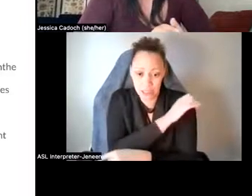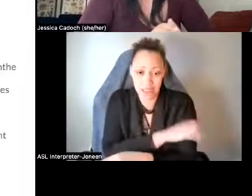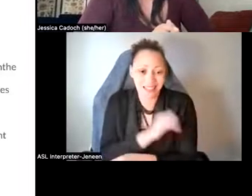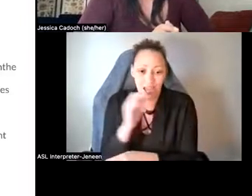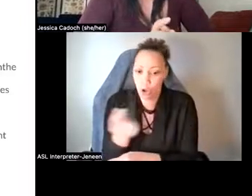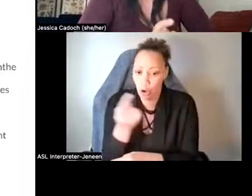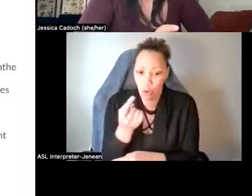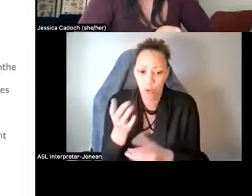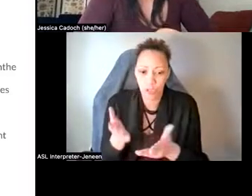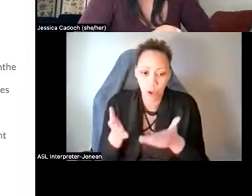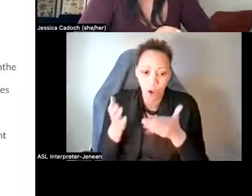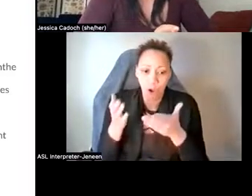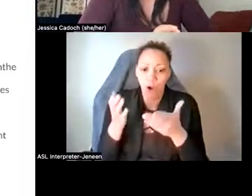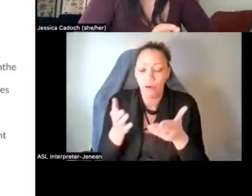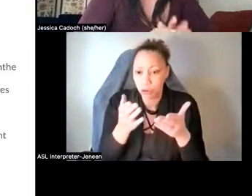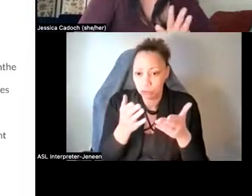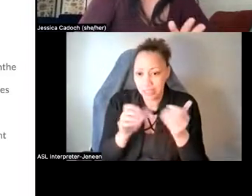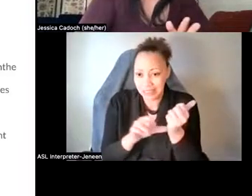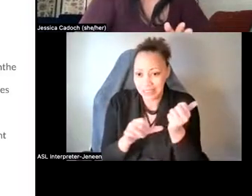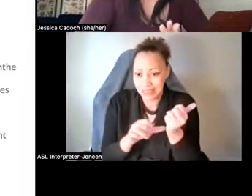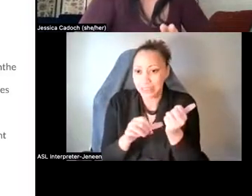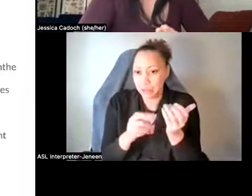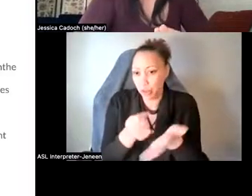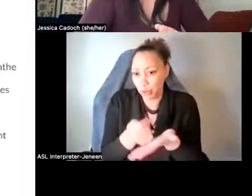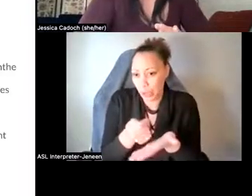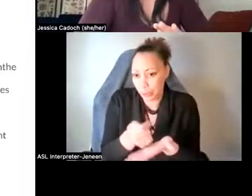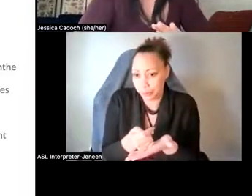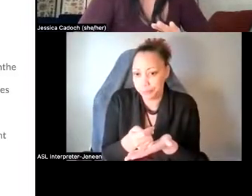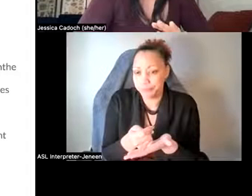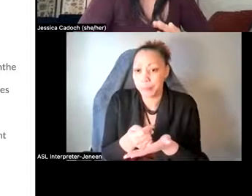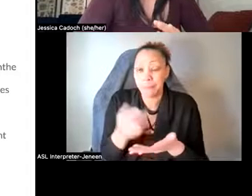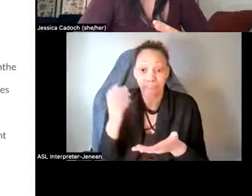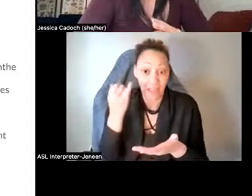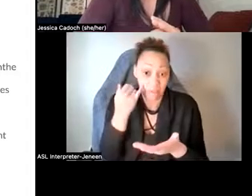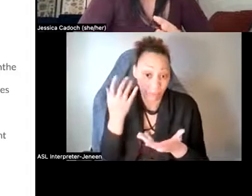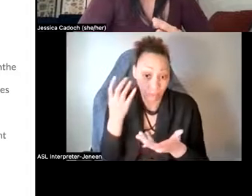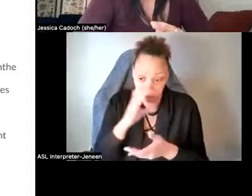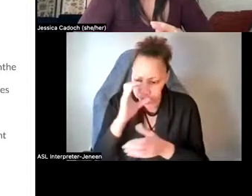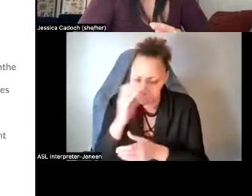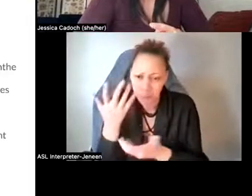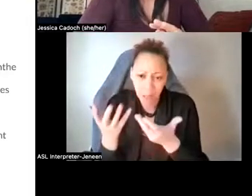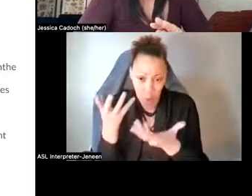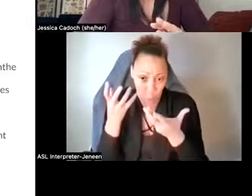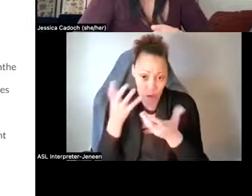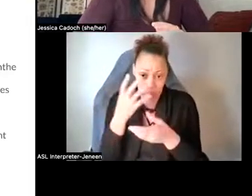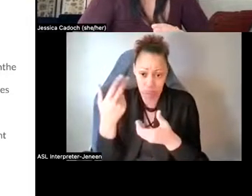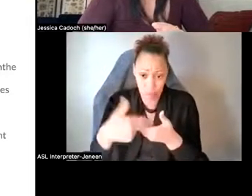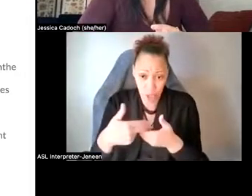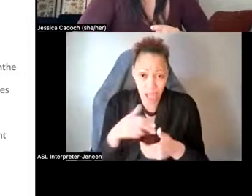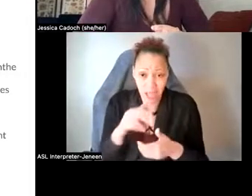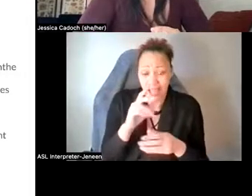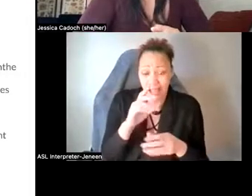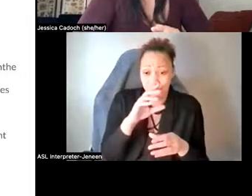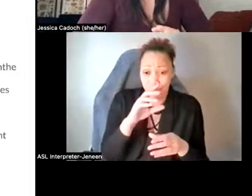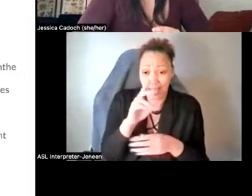assisted therapy component. And if you're looking for psychedelic-assisted therapy, um, and you're looking towards ketamine, um,